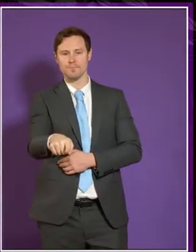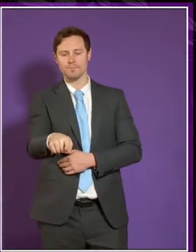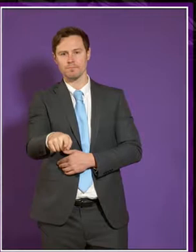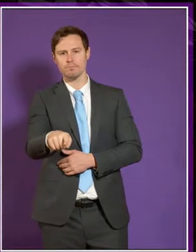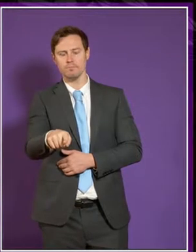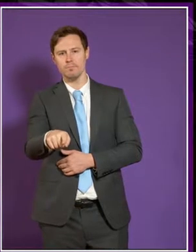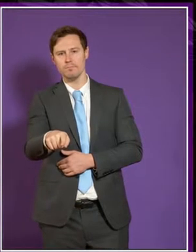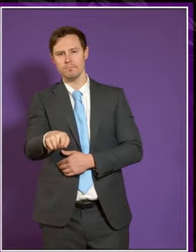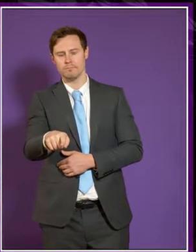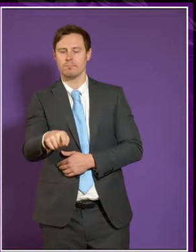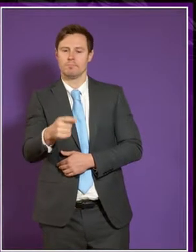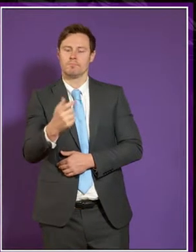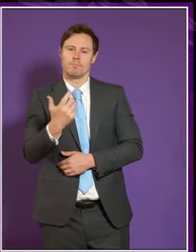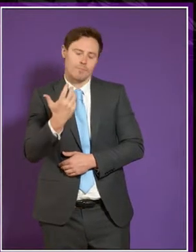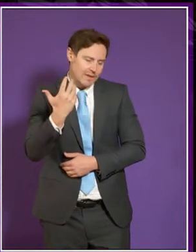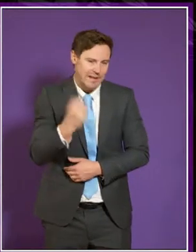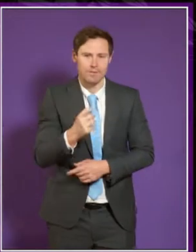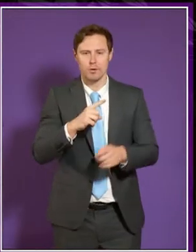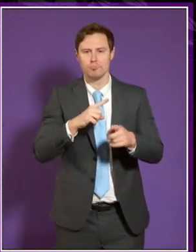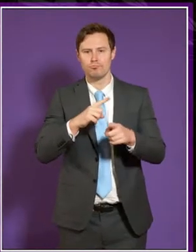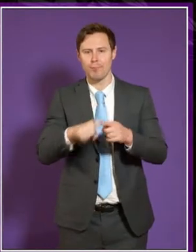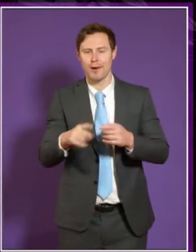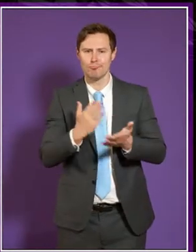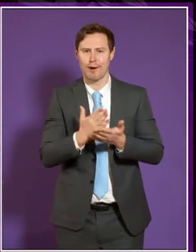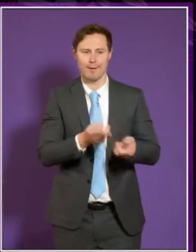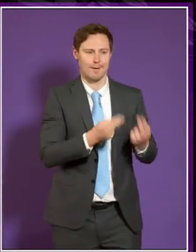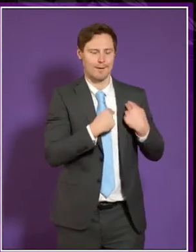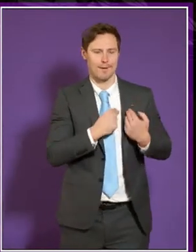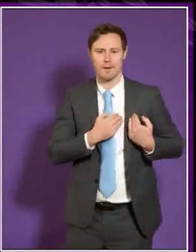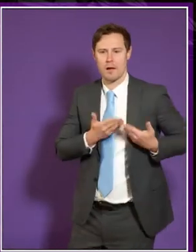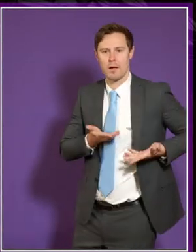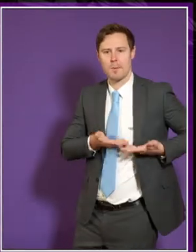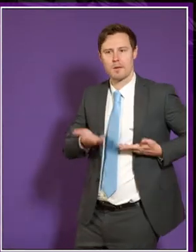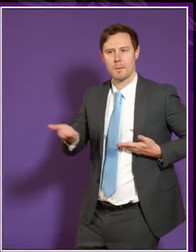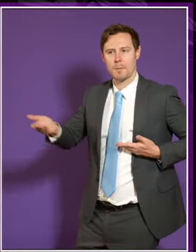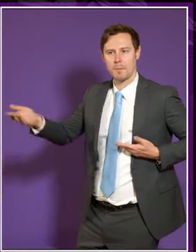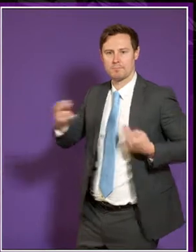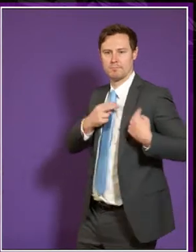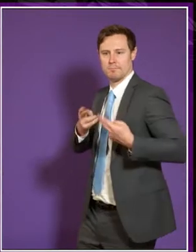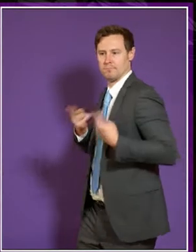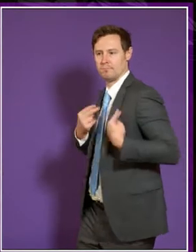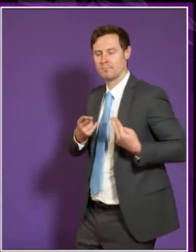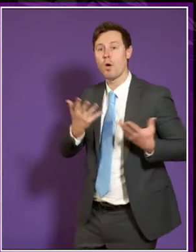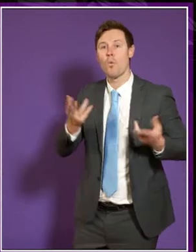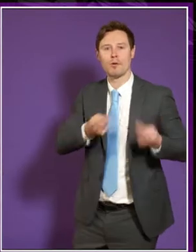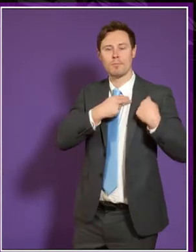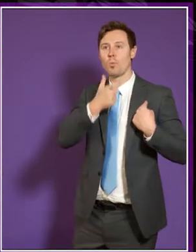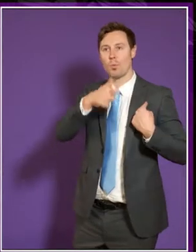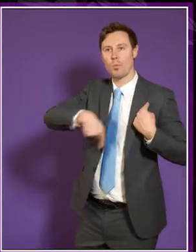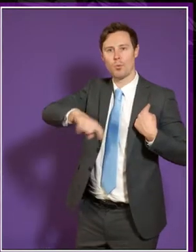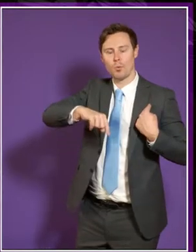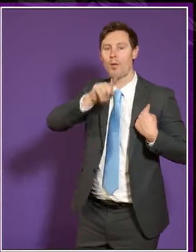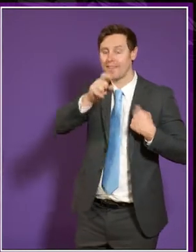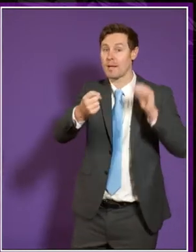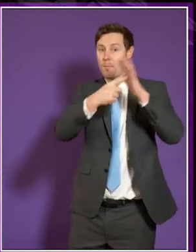there is a scope for some kind of buck passing there and it's not clear where the responsibility... And that's actually one of the major